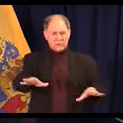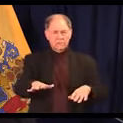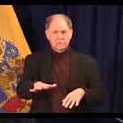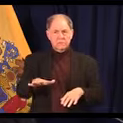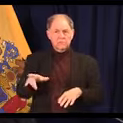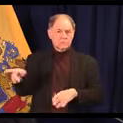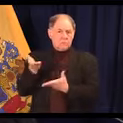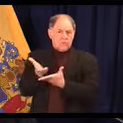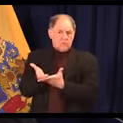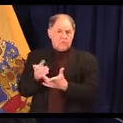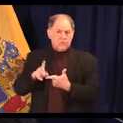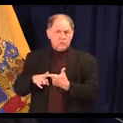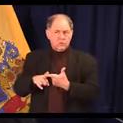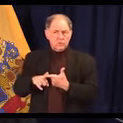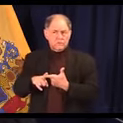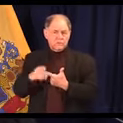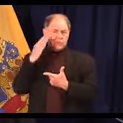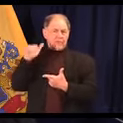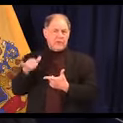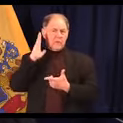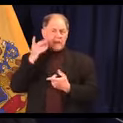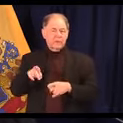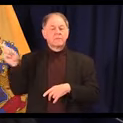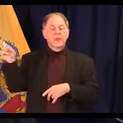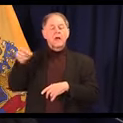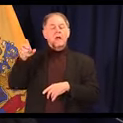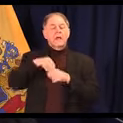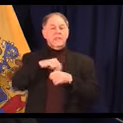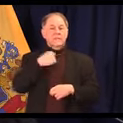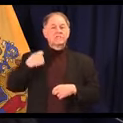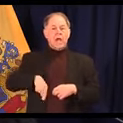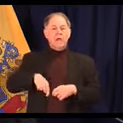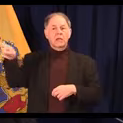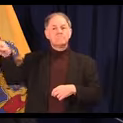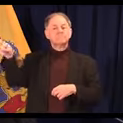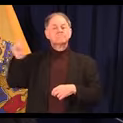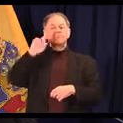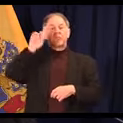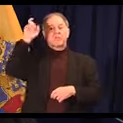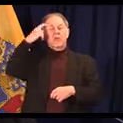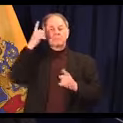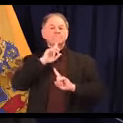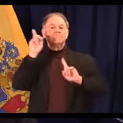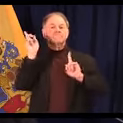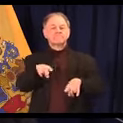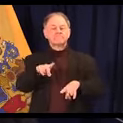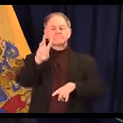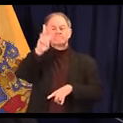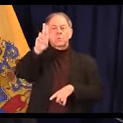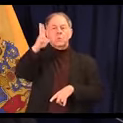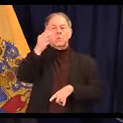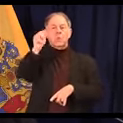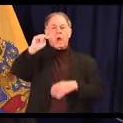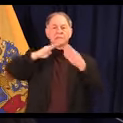support this action. Seven weeks after Wuhan, China was locked down, the makeshift hospitals that were erected in the